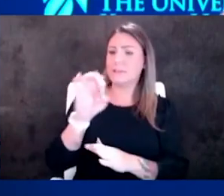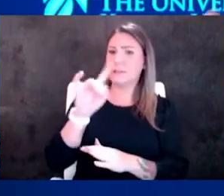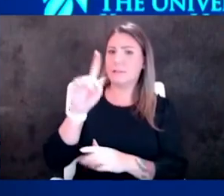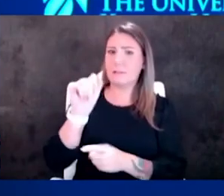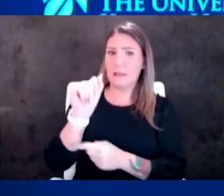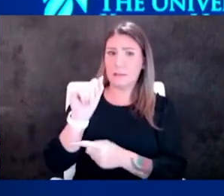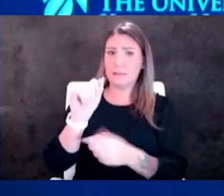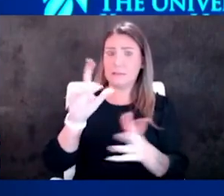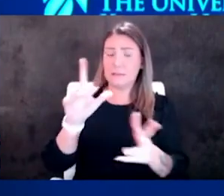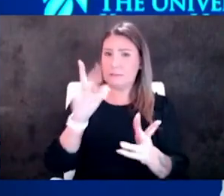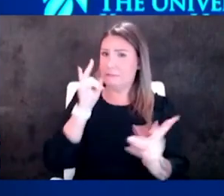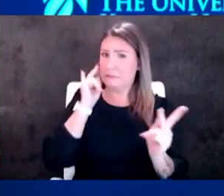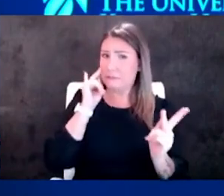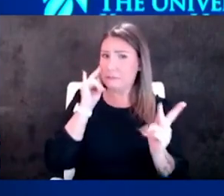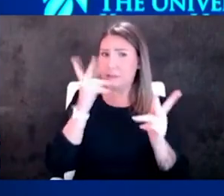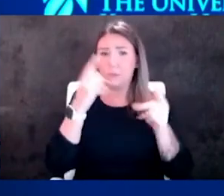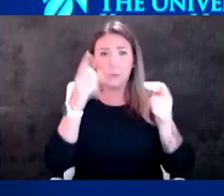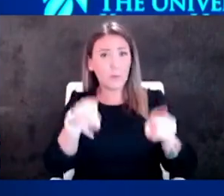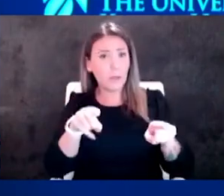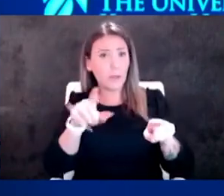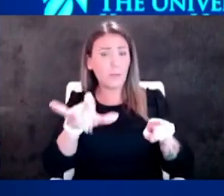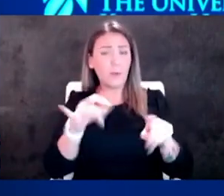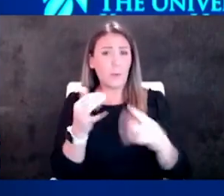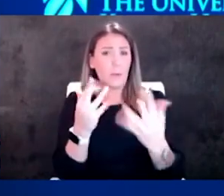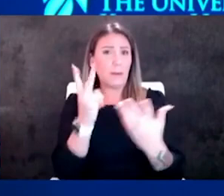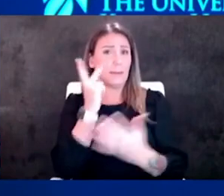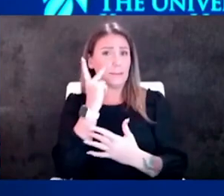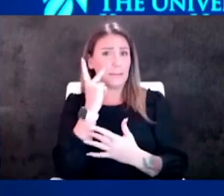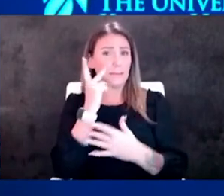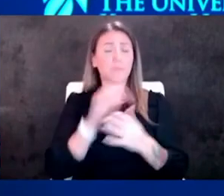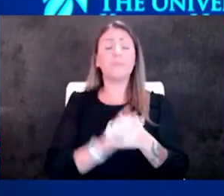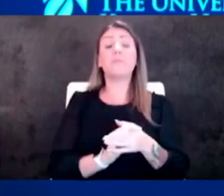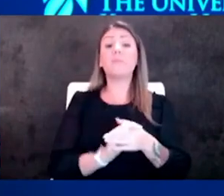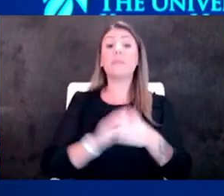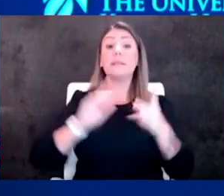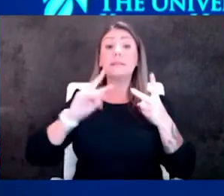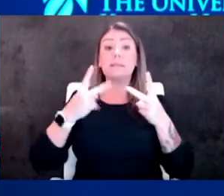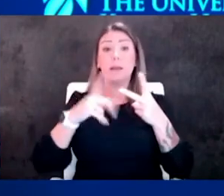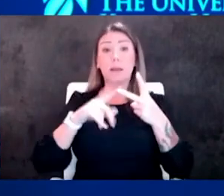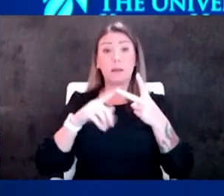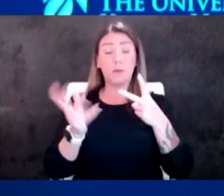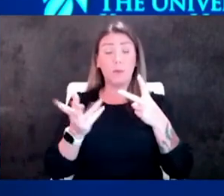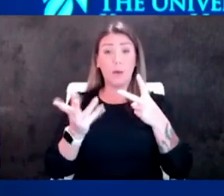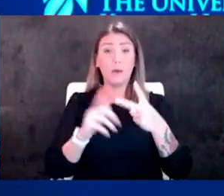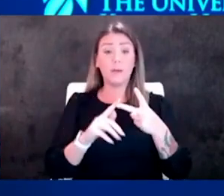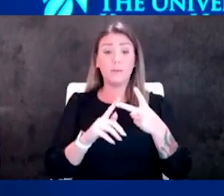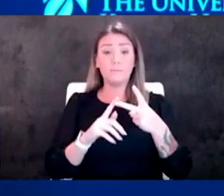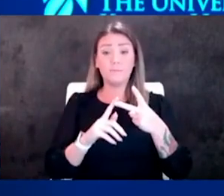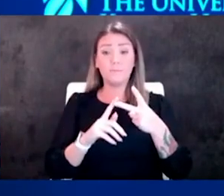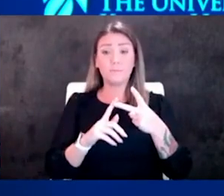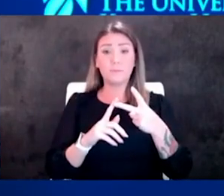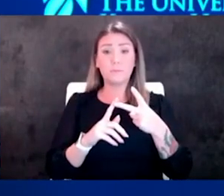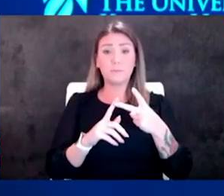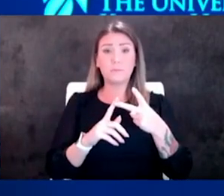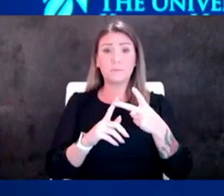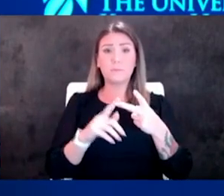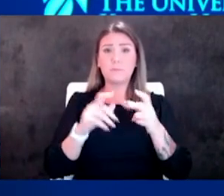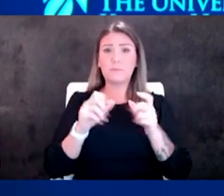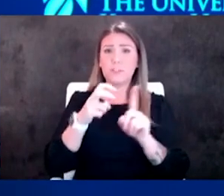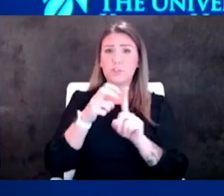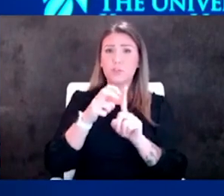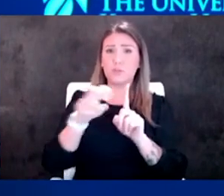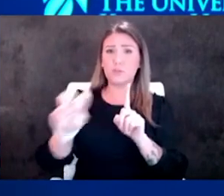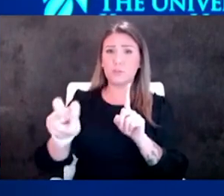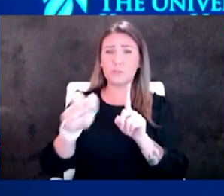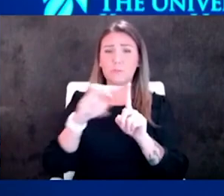we'll have to see again that's going to be a wait and see approach second thing that popped up was is it transmitting on air flights